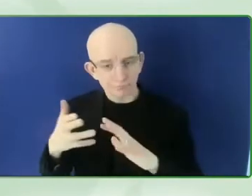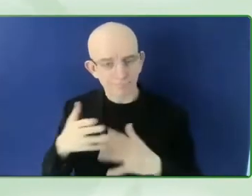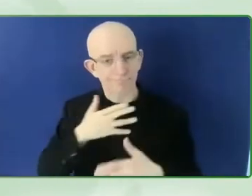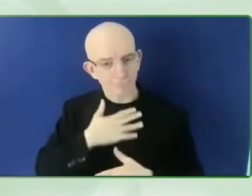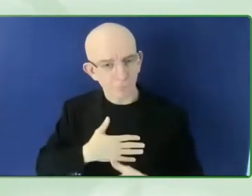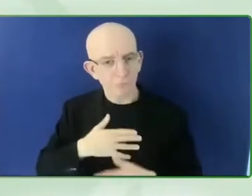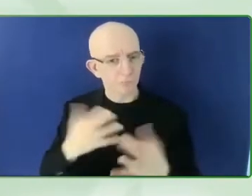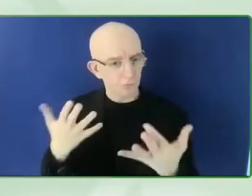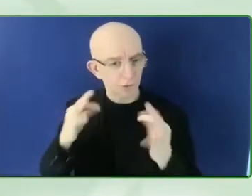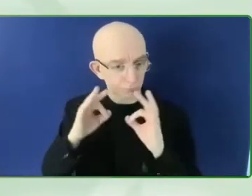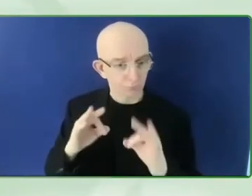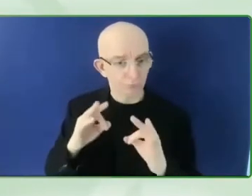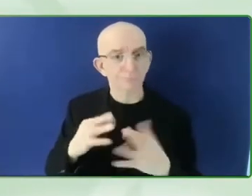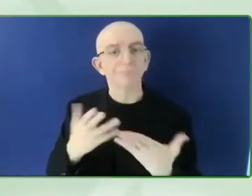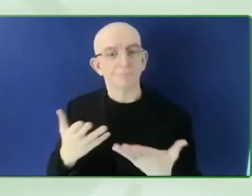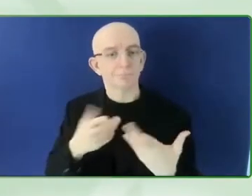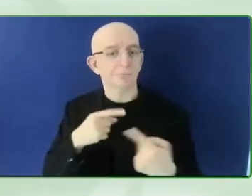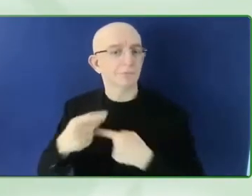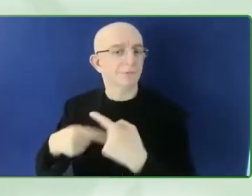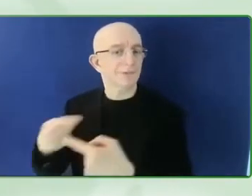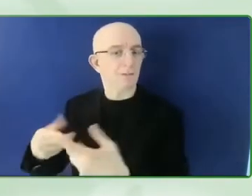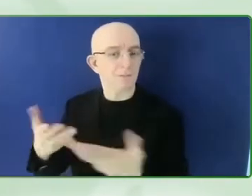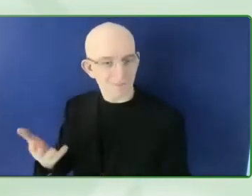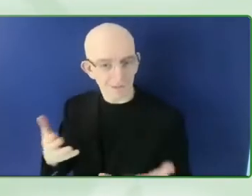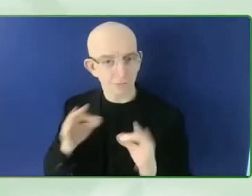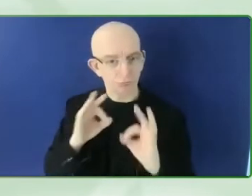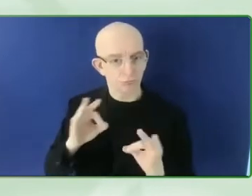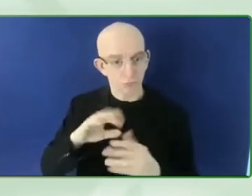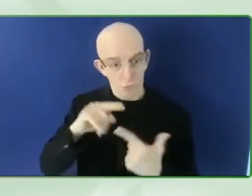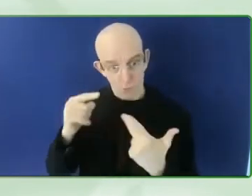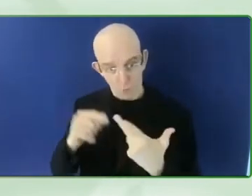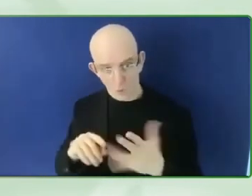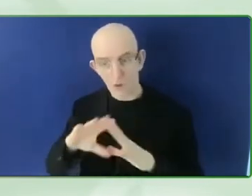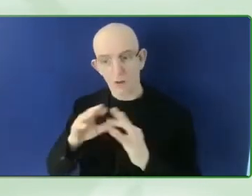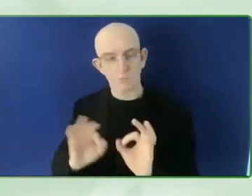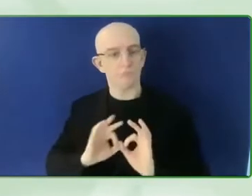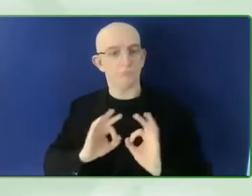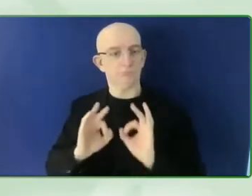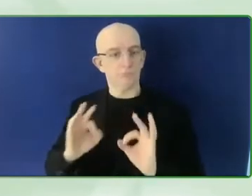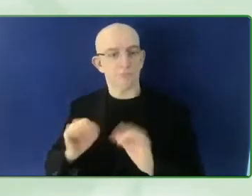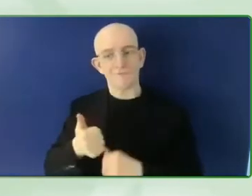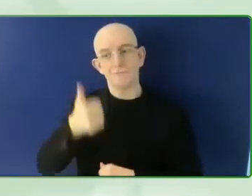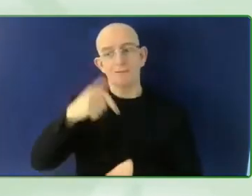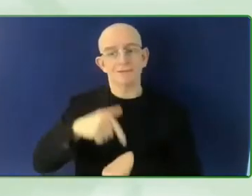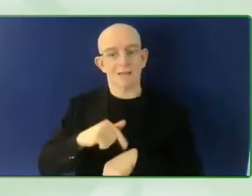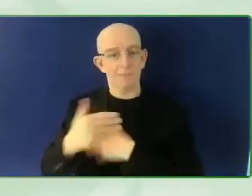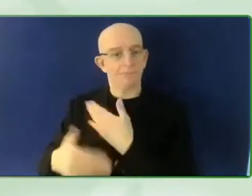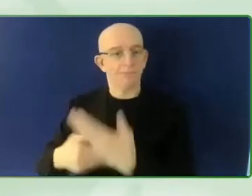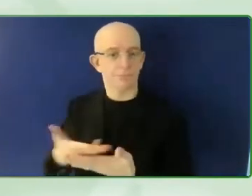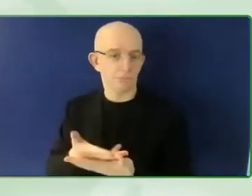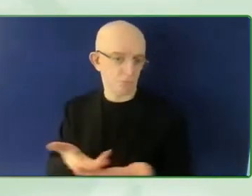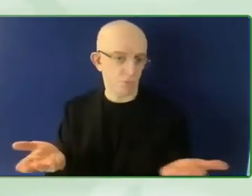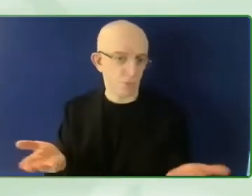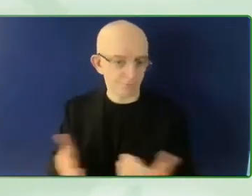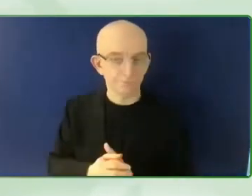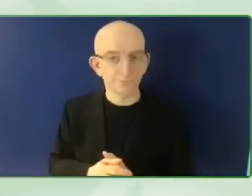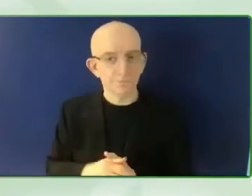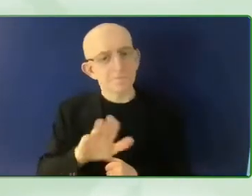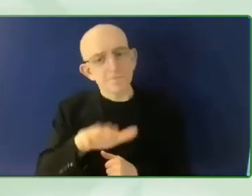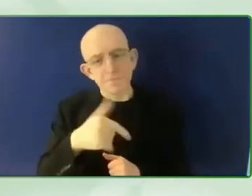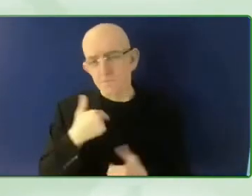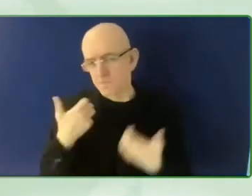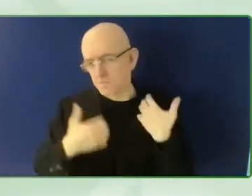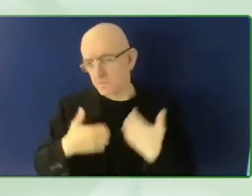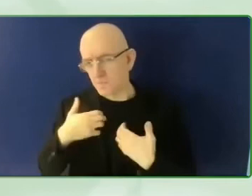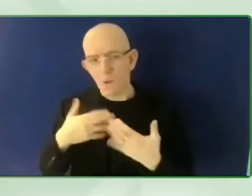barriers that you're working on. And when I think about climate change, I think of two sides of the same coin. On one